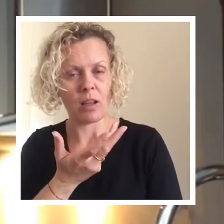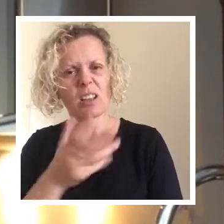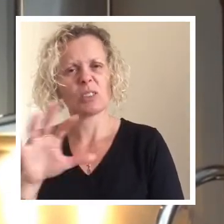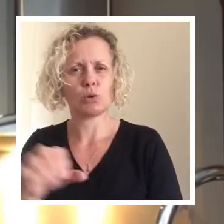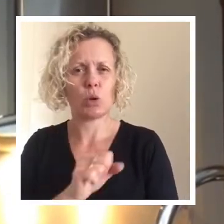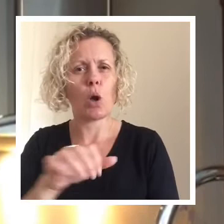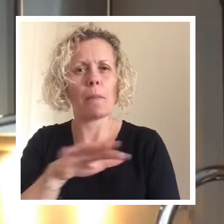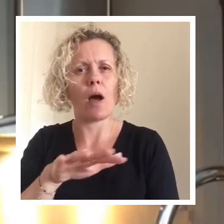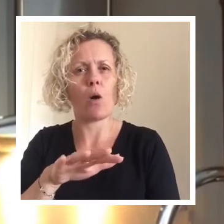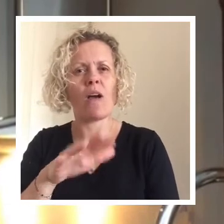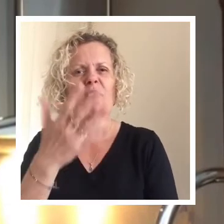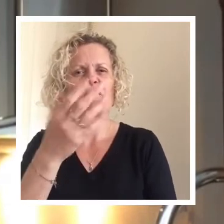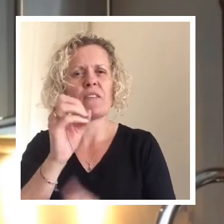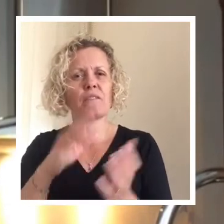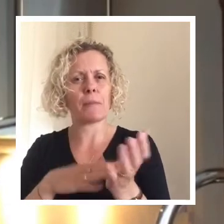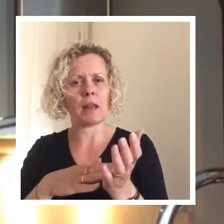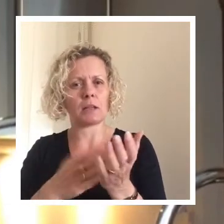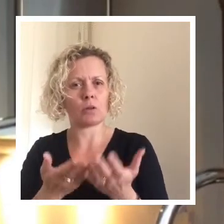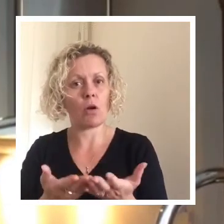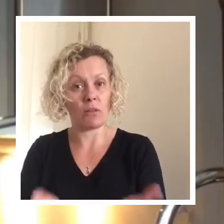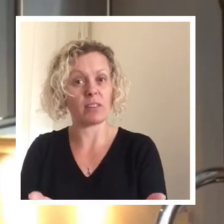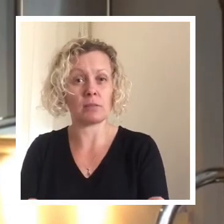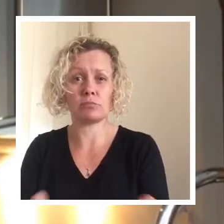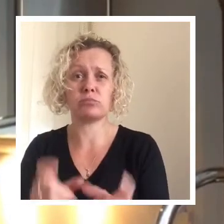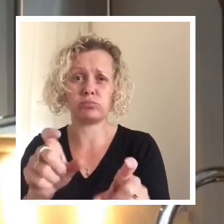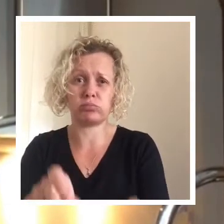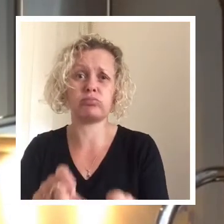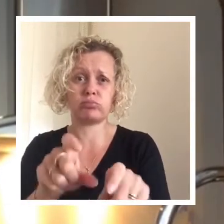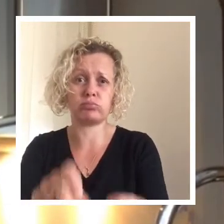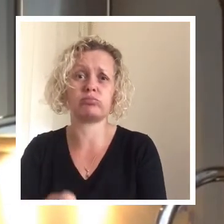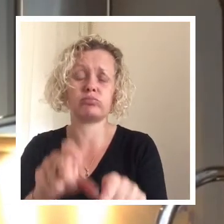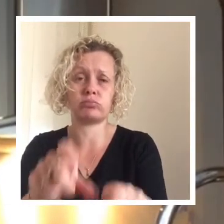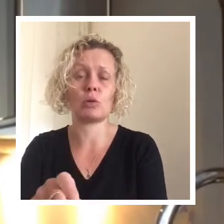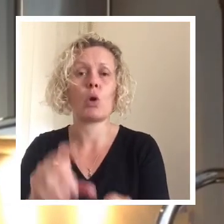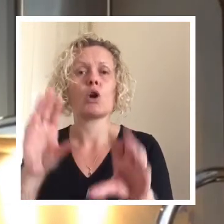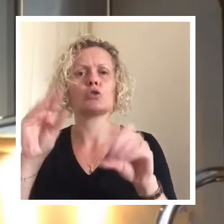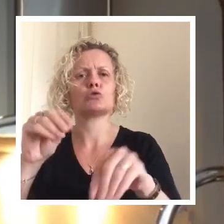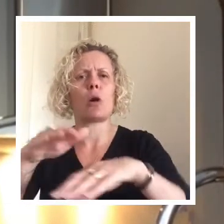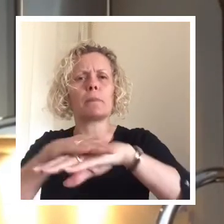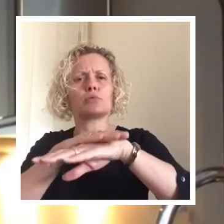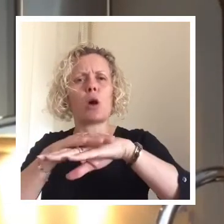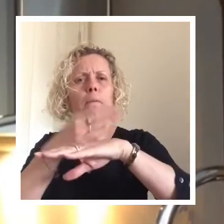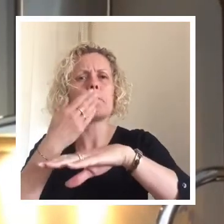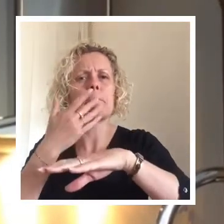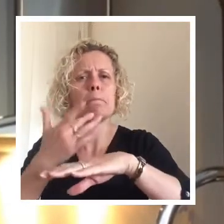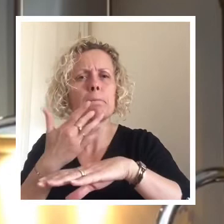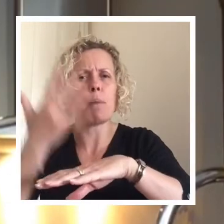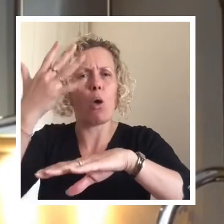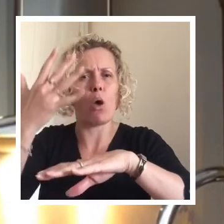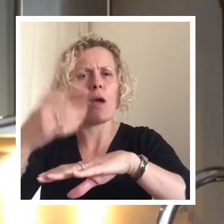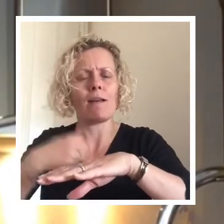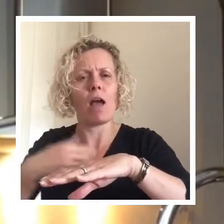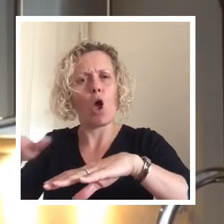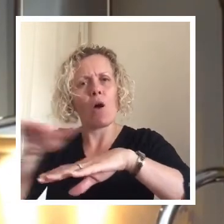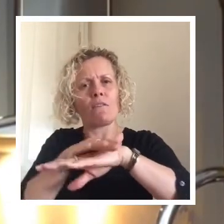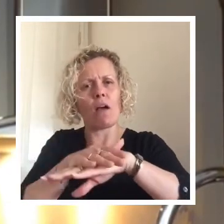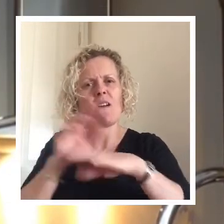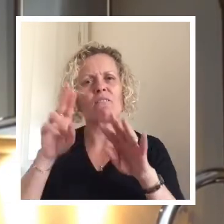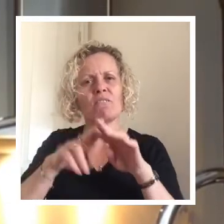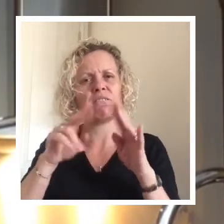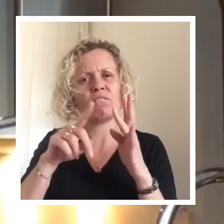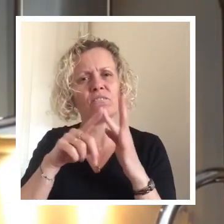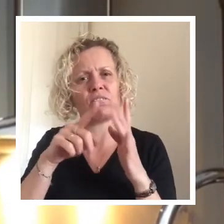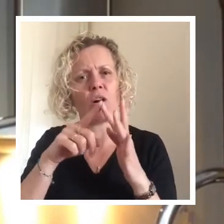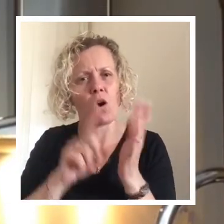about 50 minutes to cook so to stop the top from burning after about 25 minutes I did cover it with some foil so it gave the